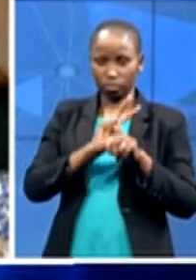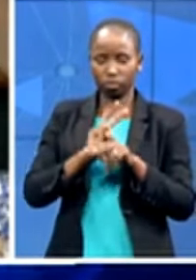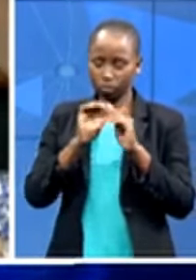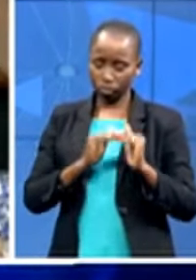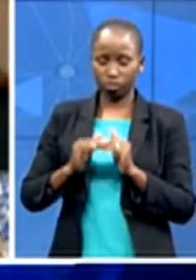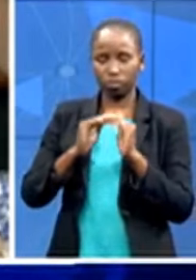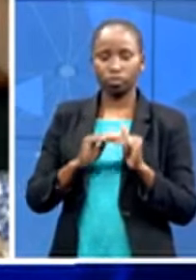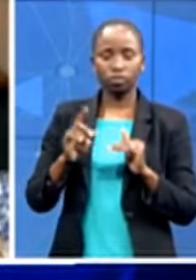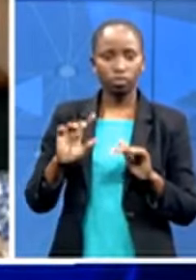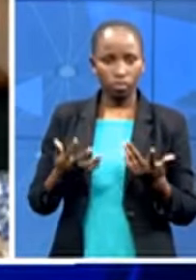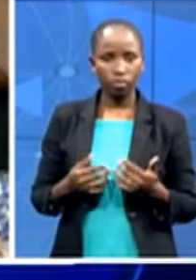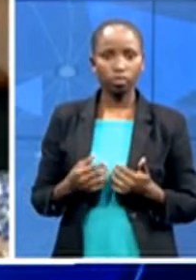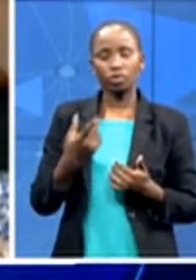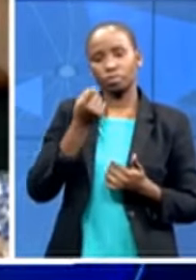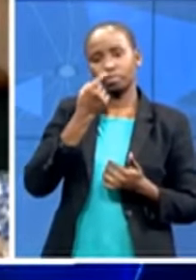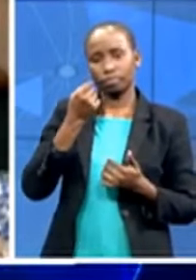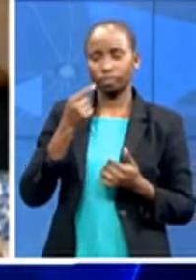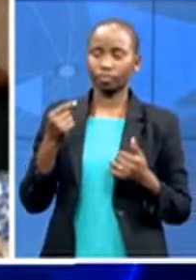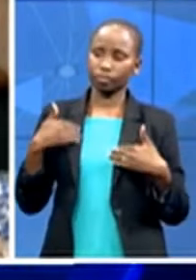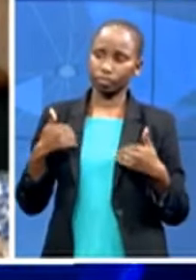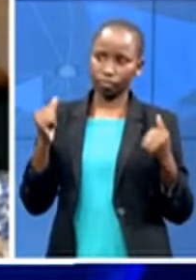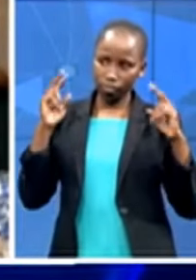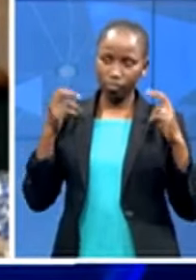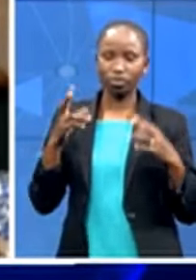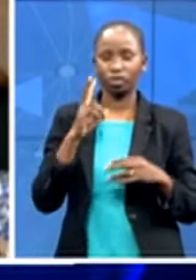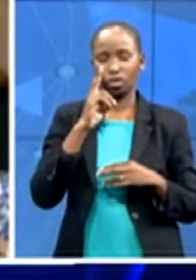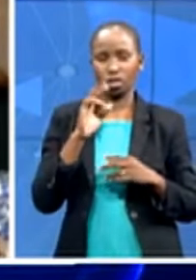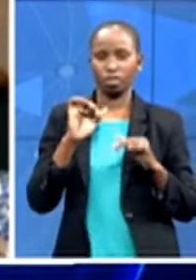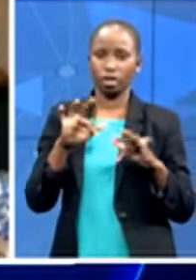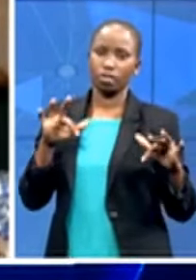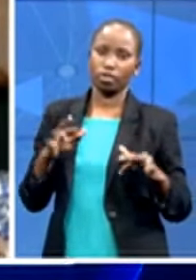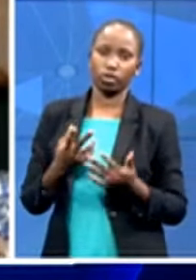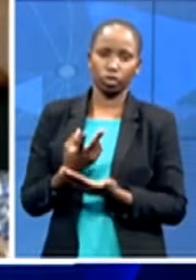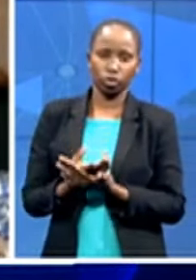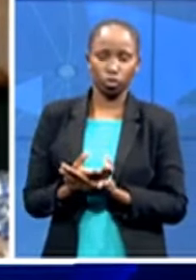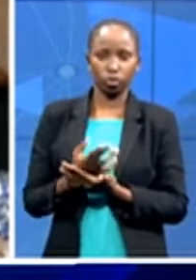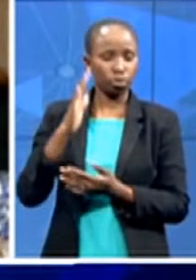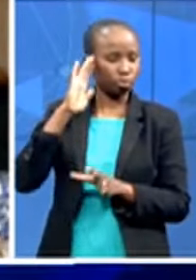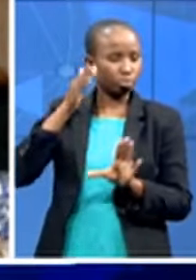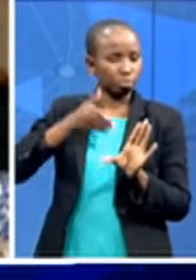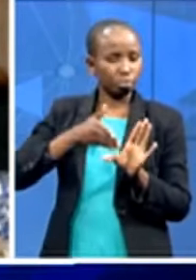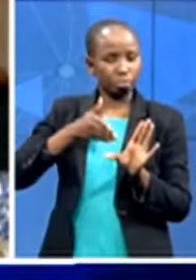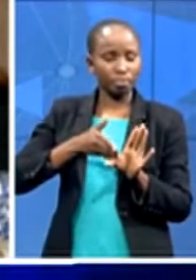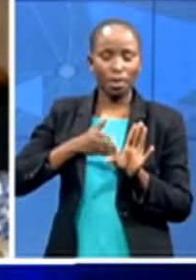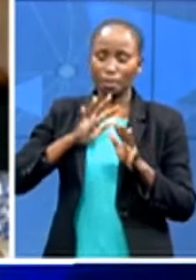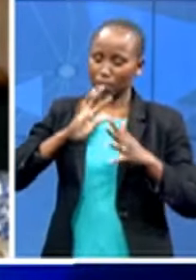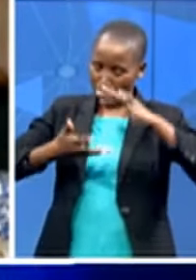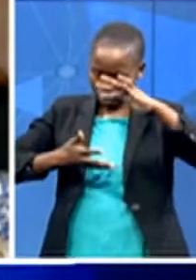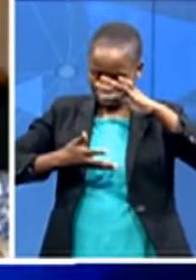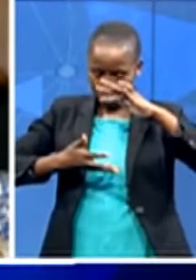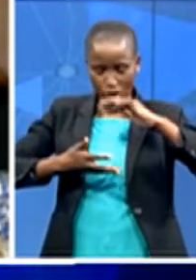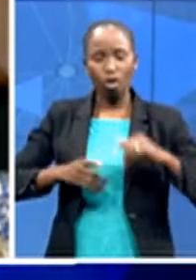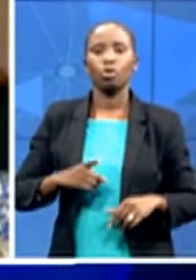so too people are falling apart psychiatrically in terms of mental health um i'm seeing pathology both as a result of the virus